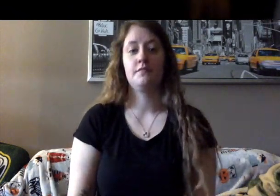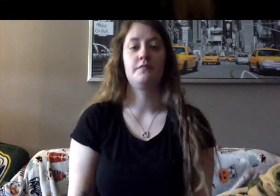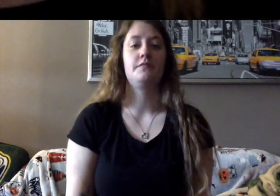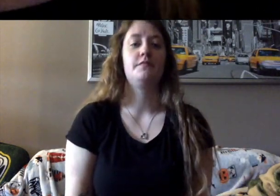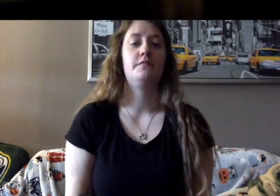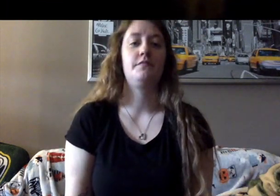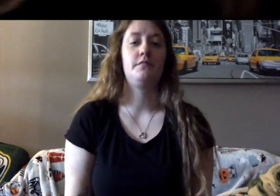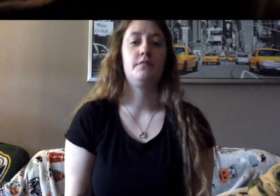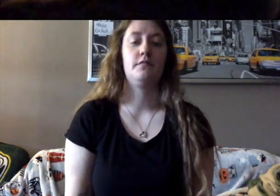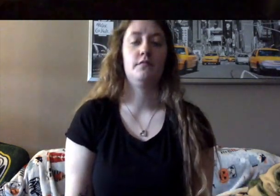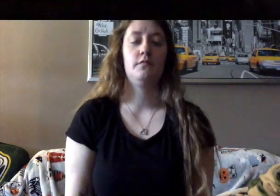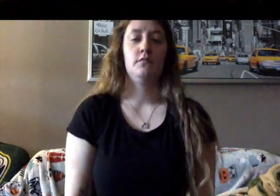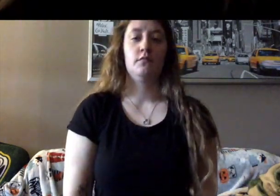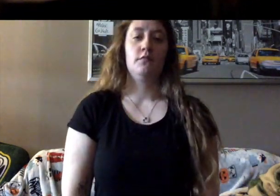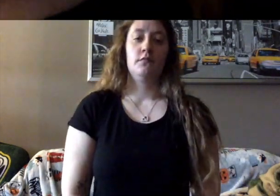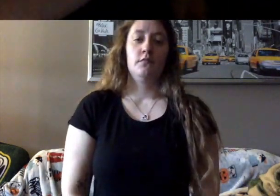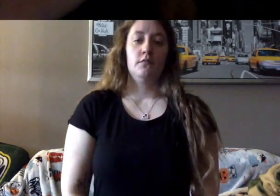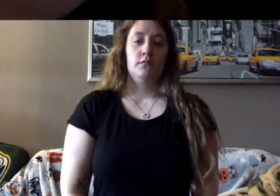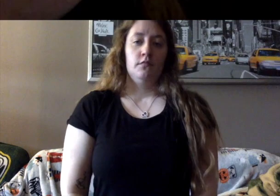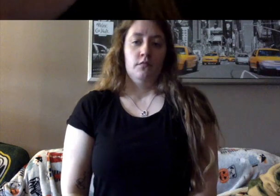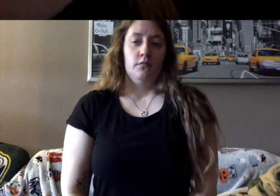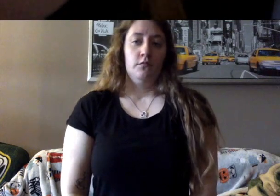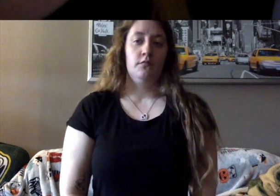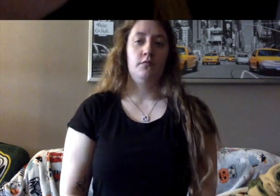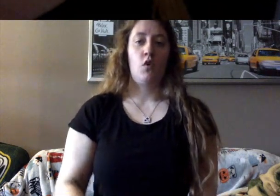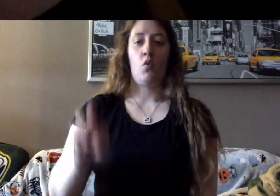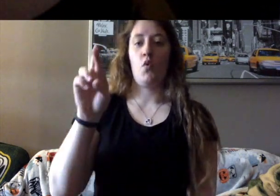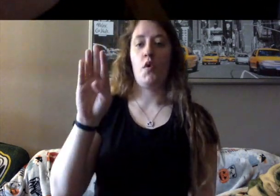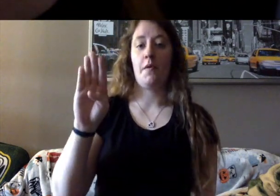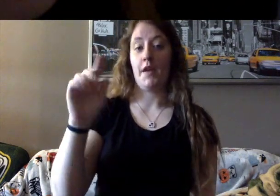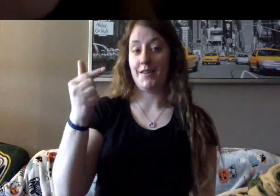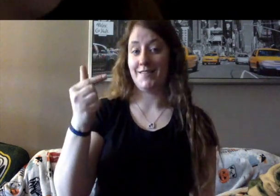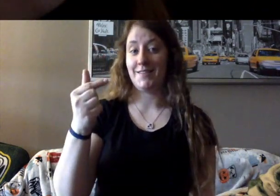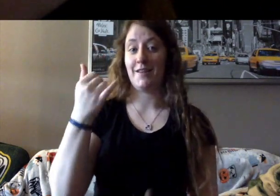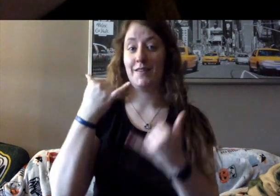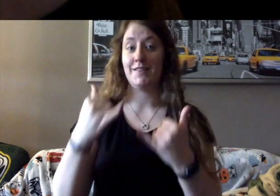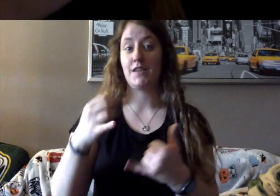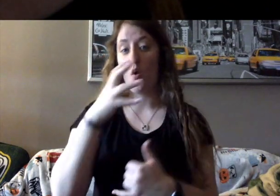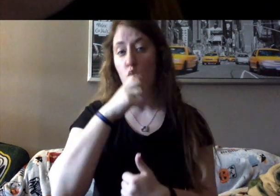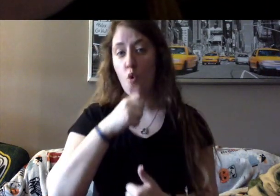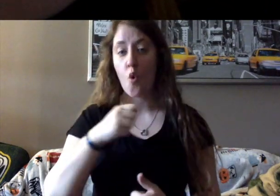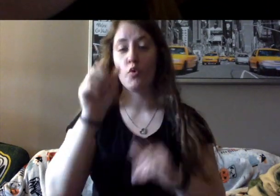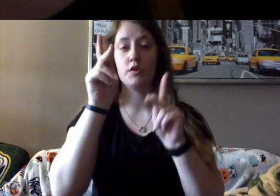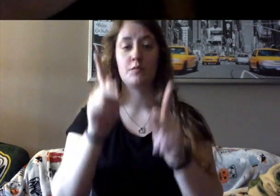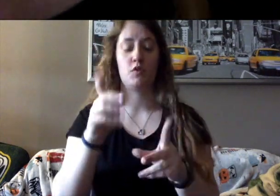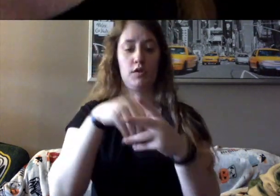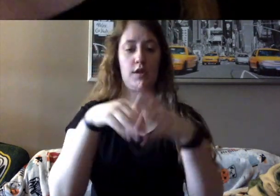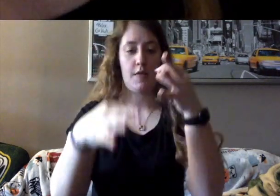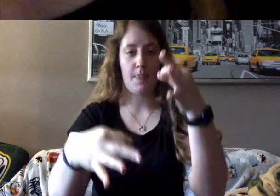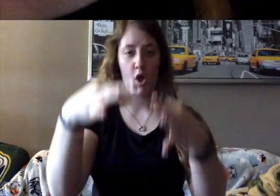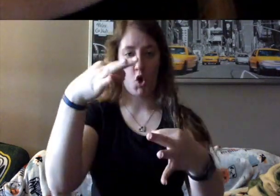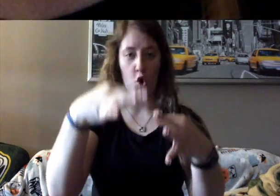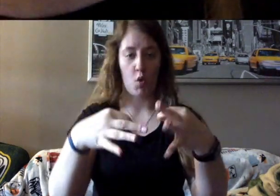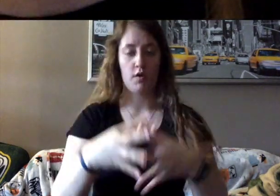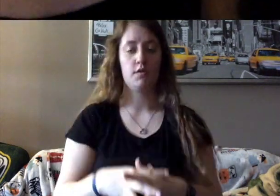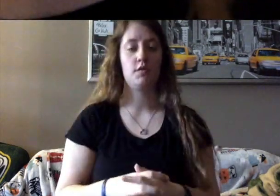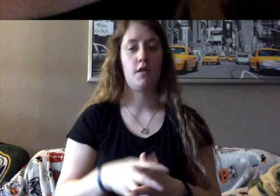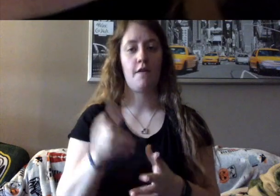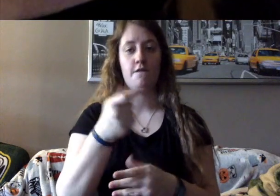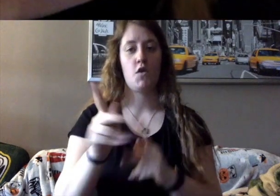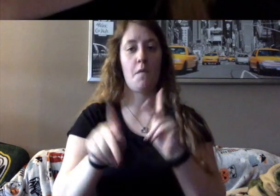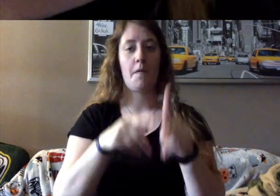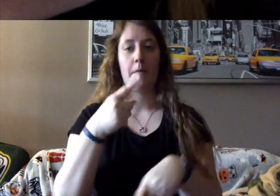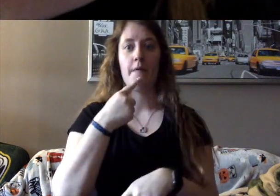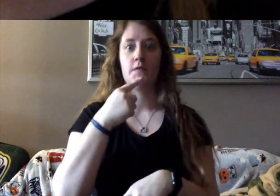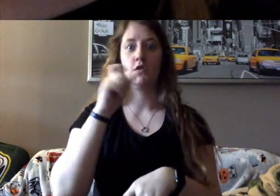Justice Ginsburg is now the oldest member of the Supreme Court. Some people have said that she should quit because of